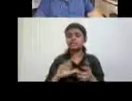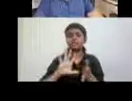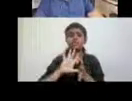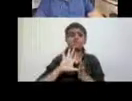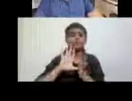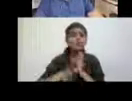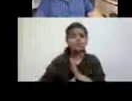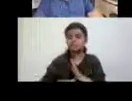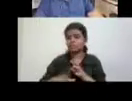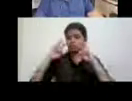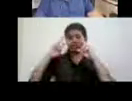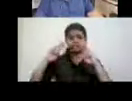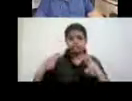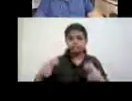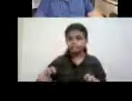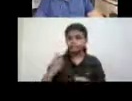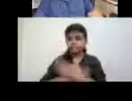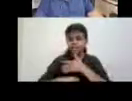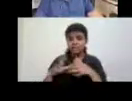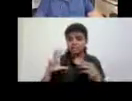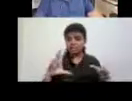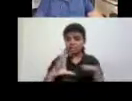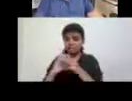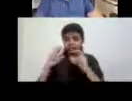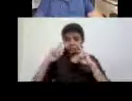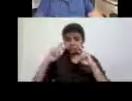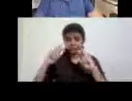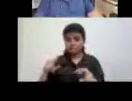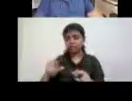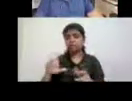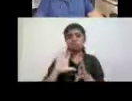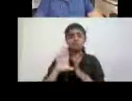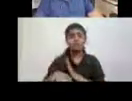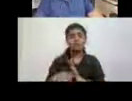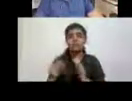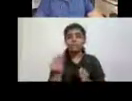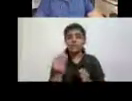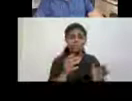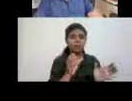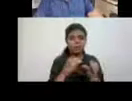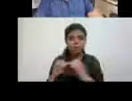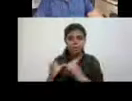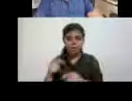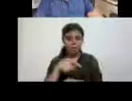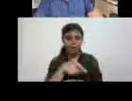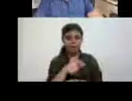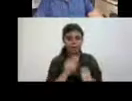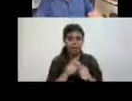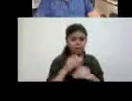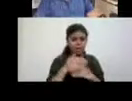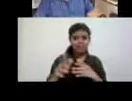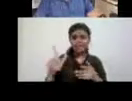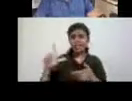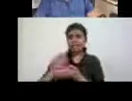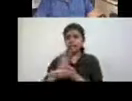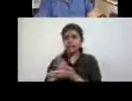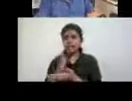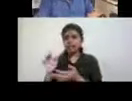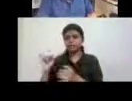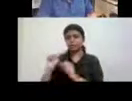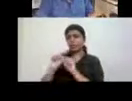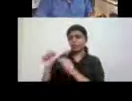disability because of certain kinds of frameworks that were set up within the library system and within the